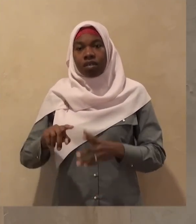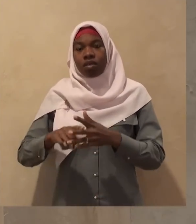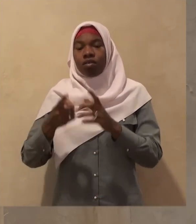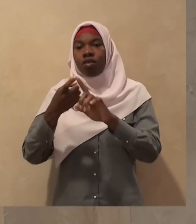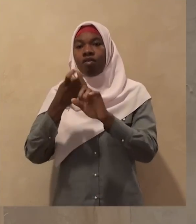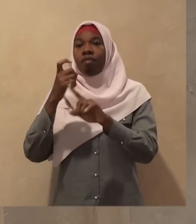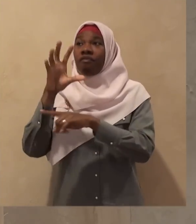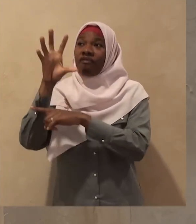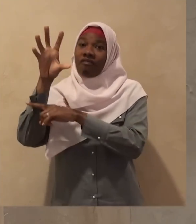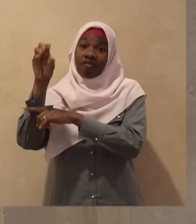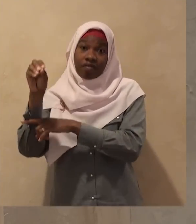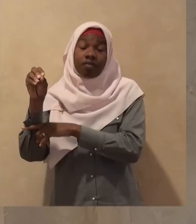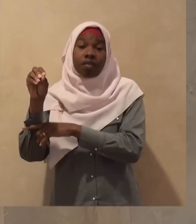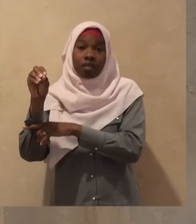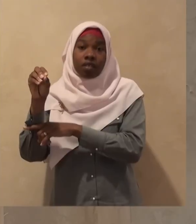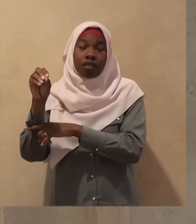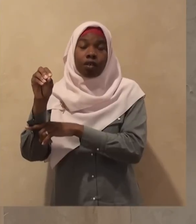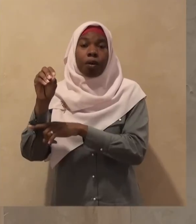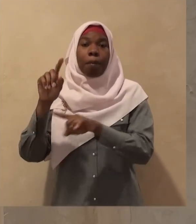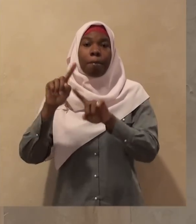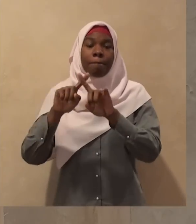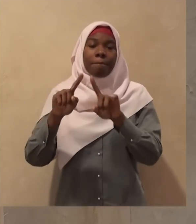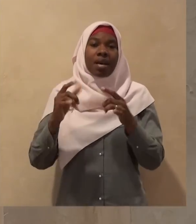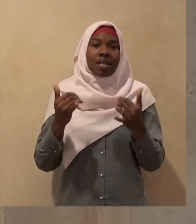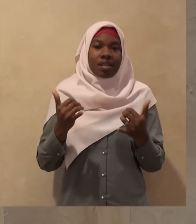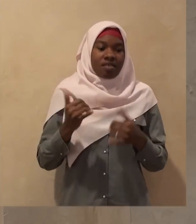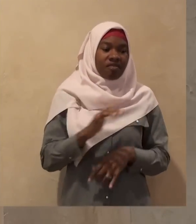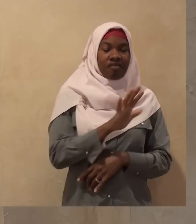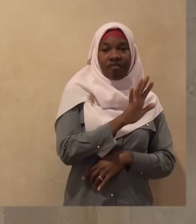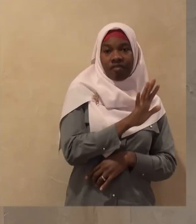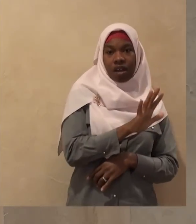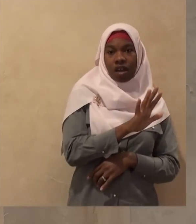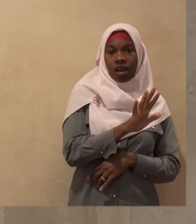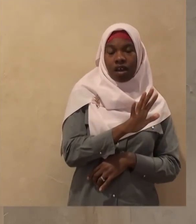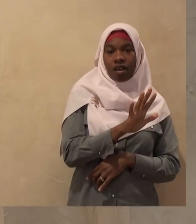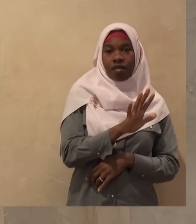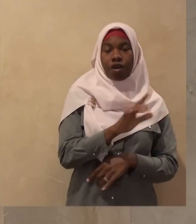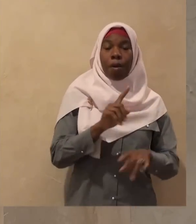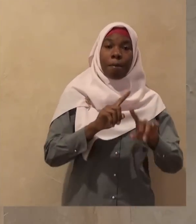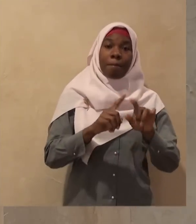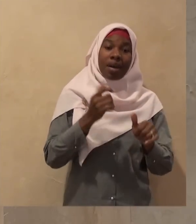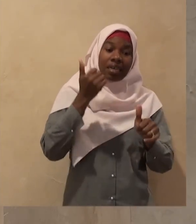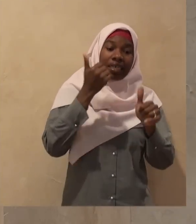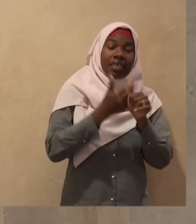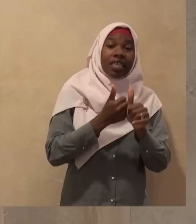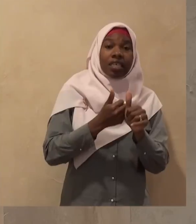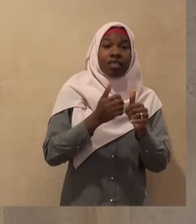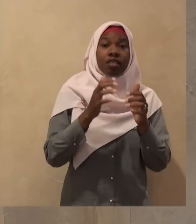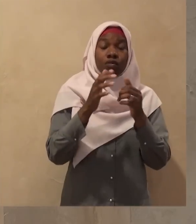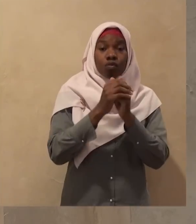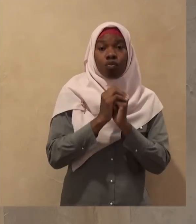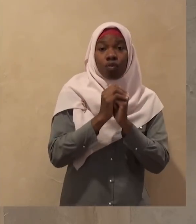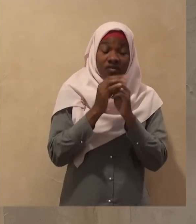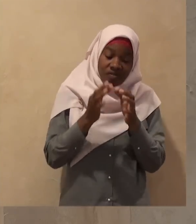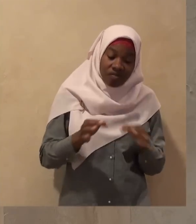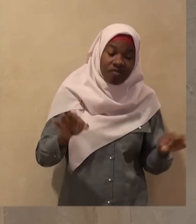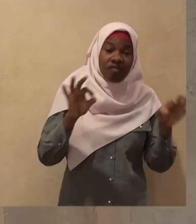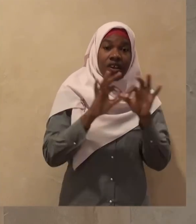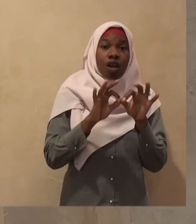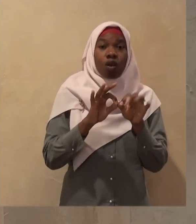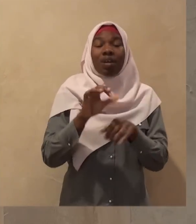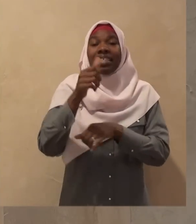good deed each good deed is rewarded tenfold manja abil hasanati falahu ashru amsalihah